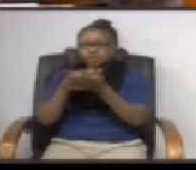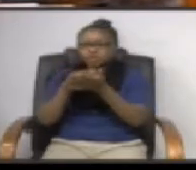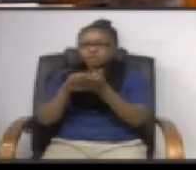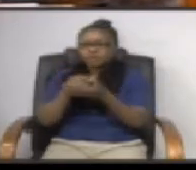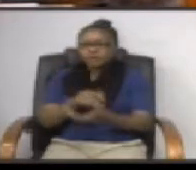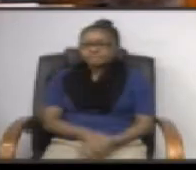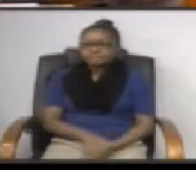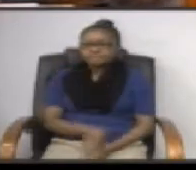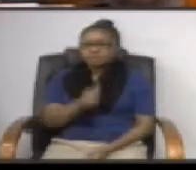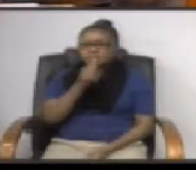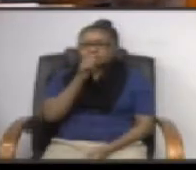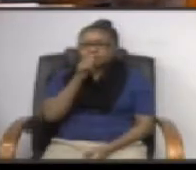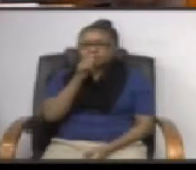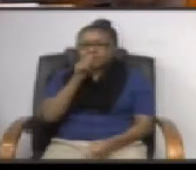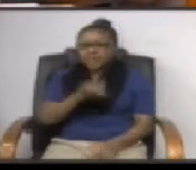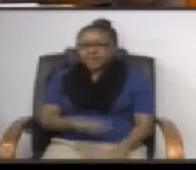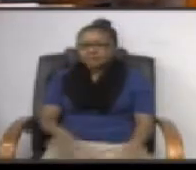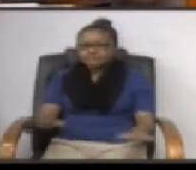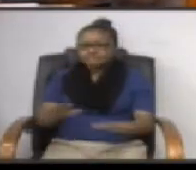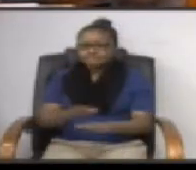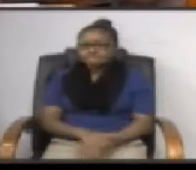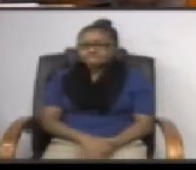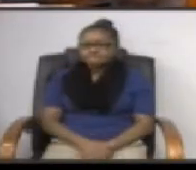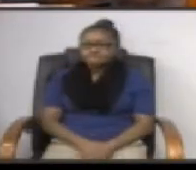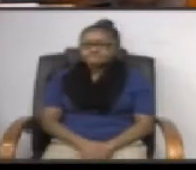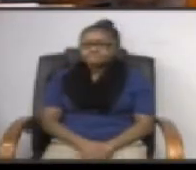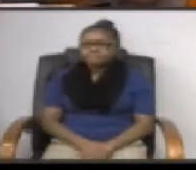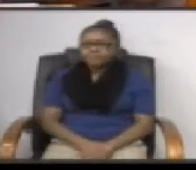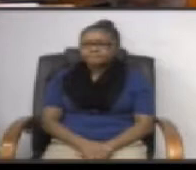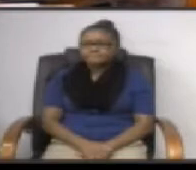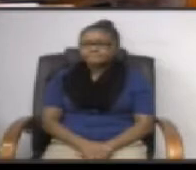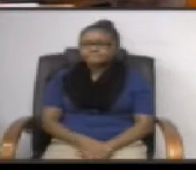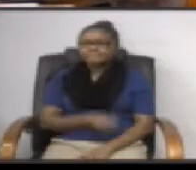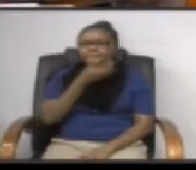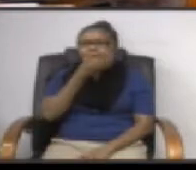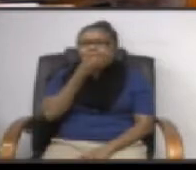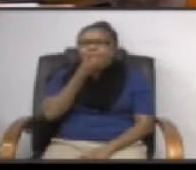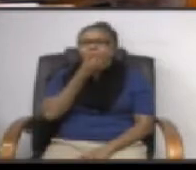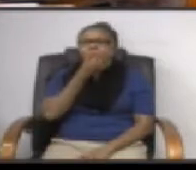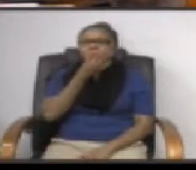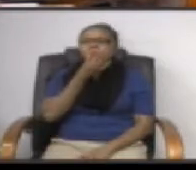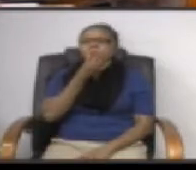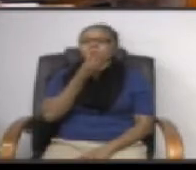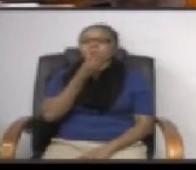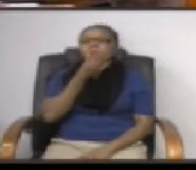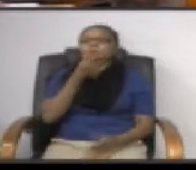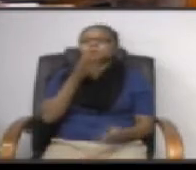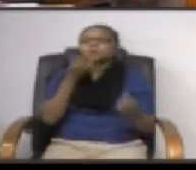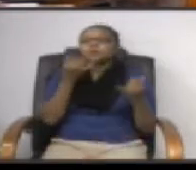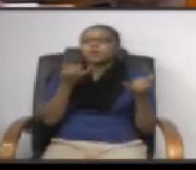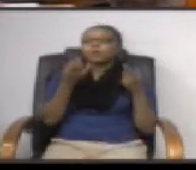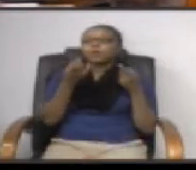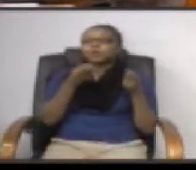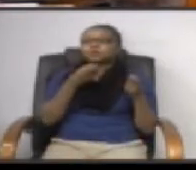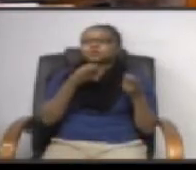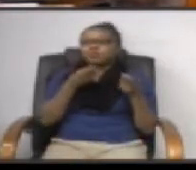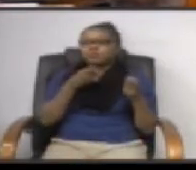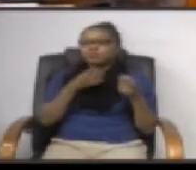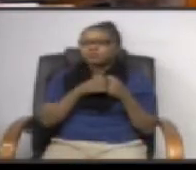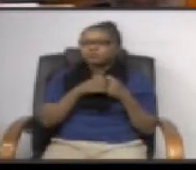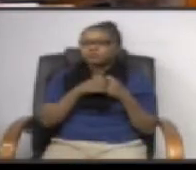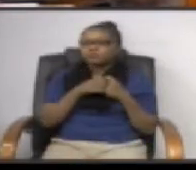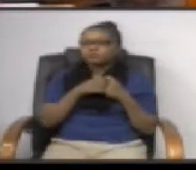private land so uh just in terms of what what we can do what we can control what we can actually do